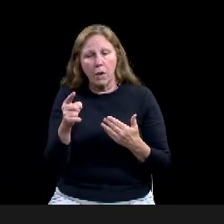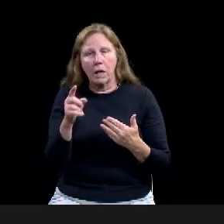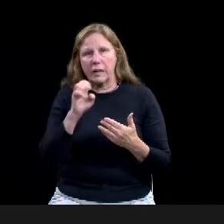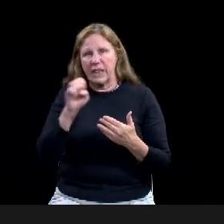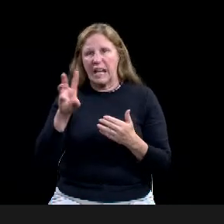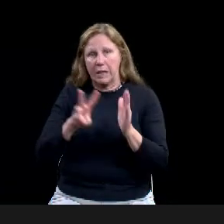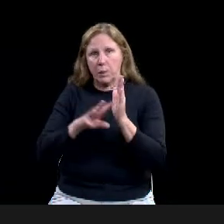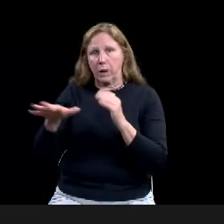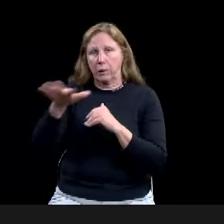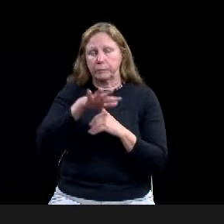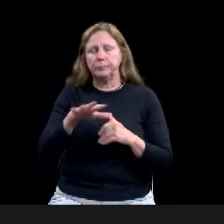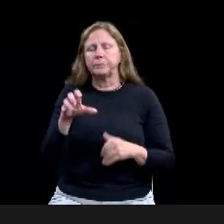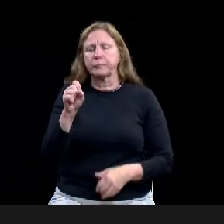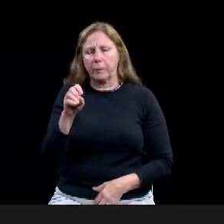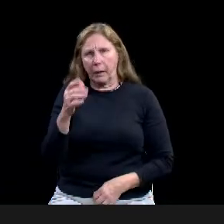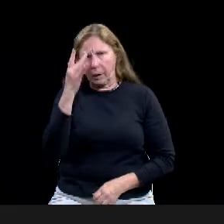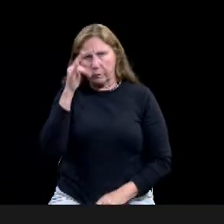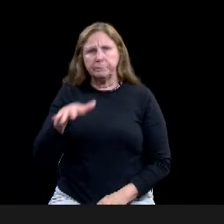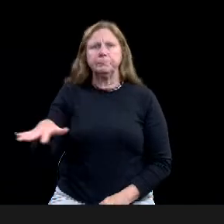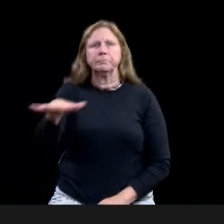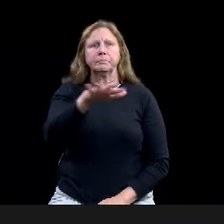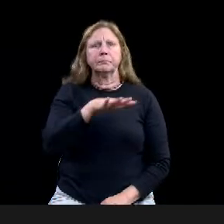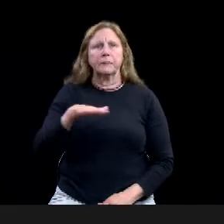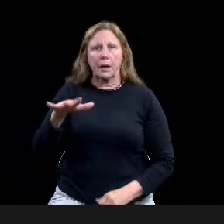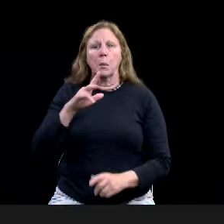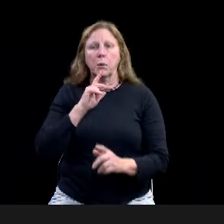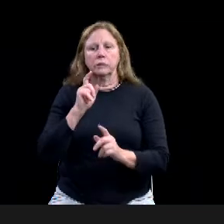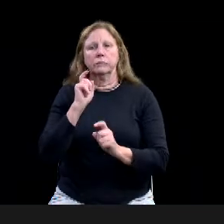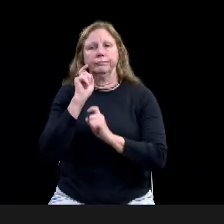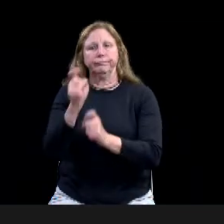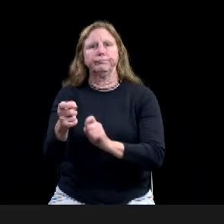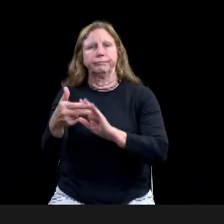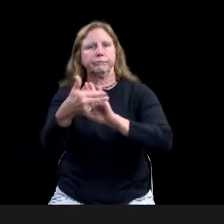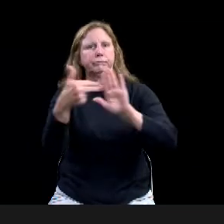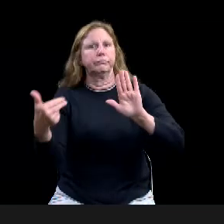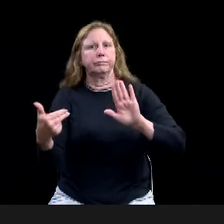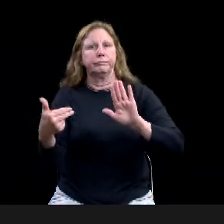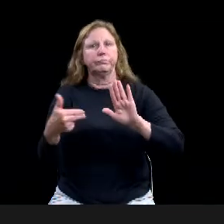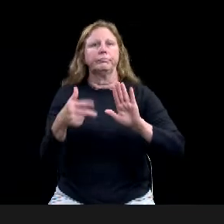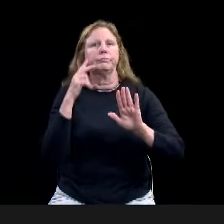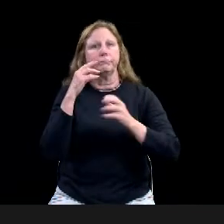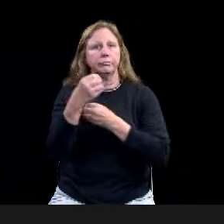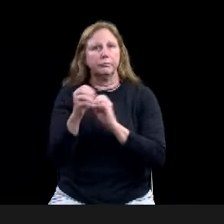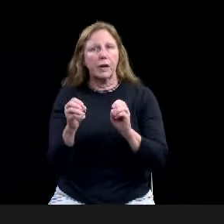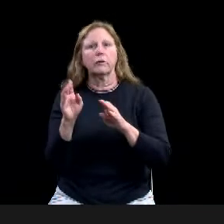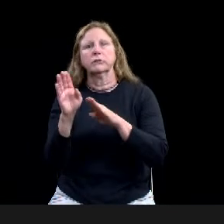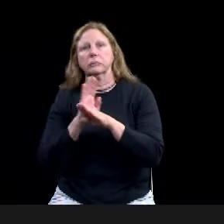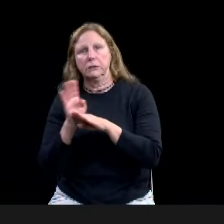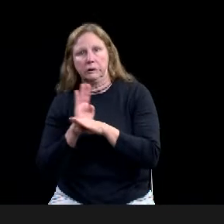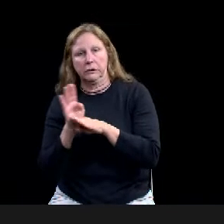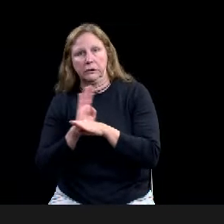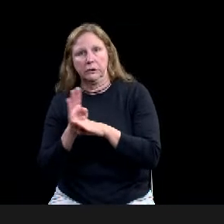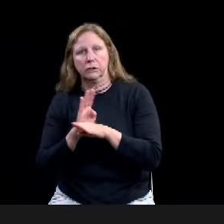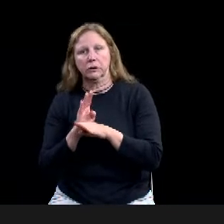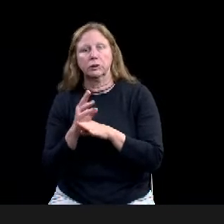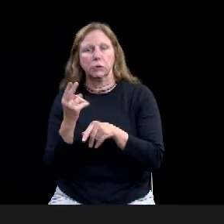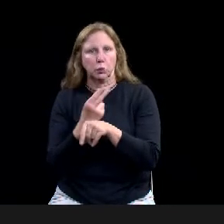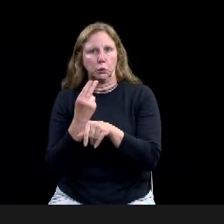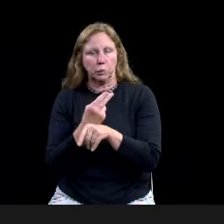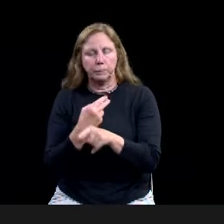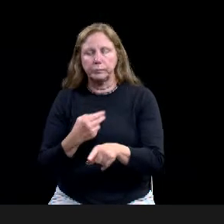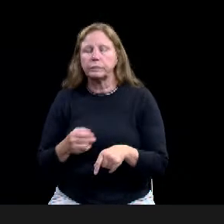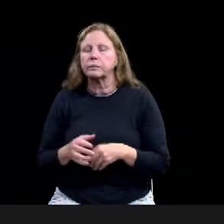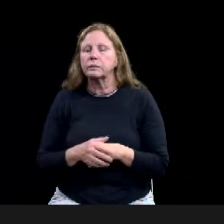Land Use designation. Um, this area is made up predominantly of vacant lots and there are,